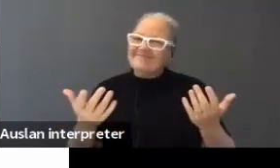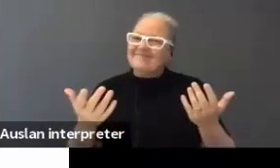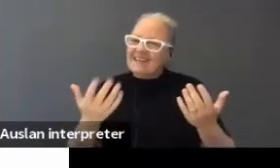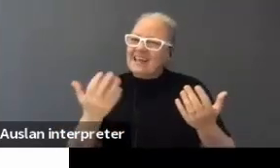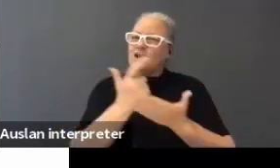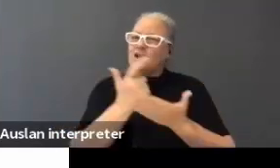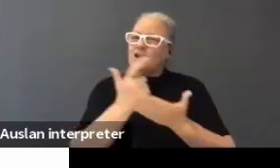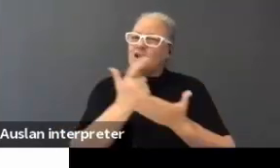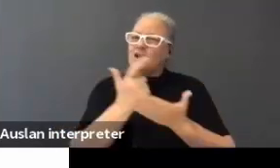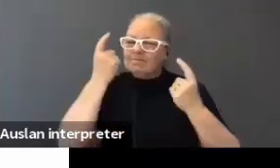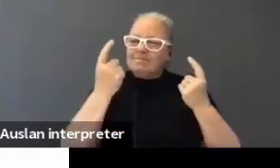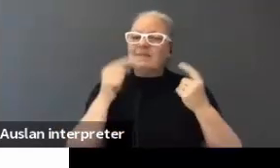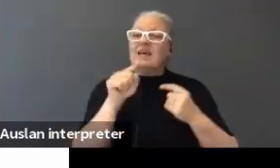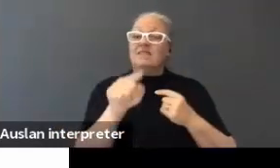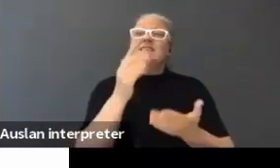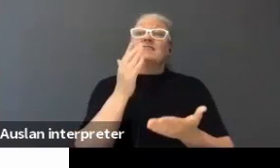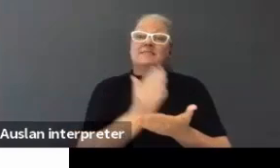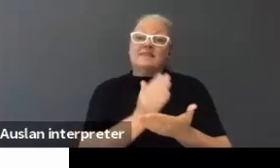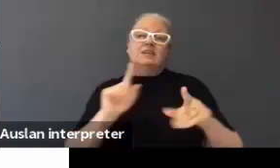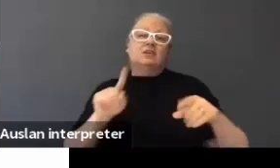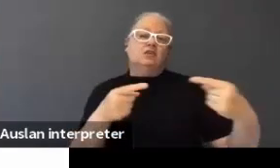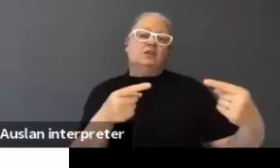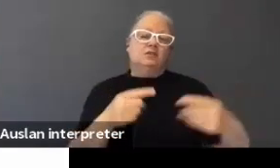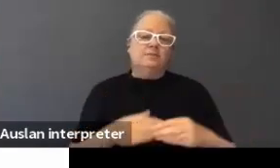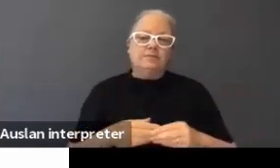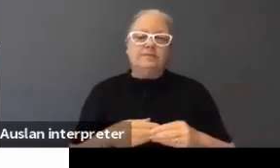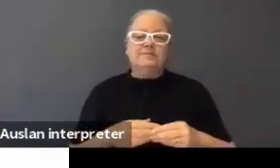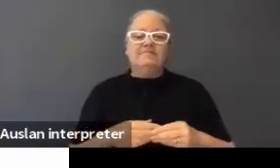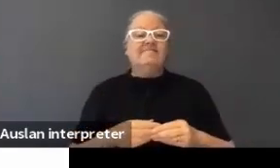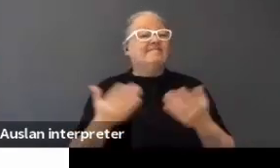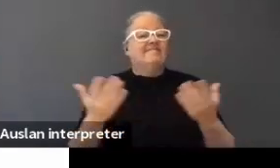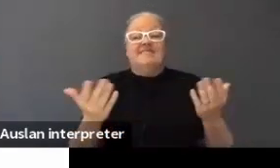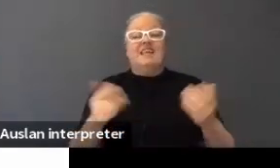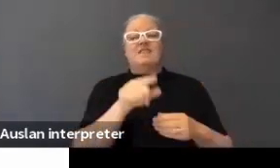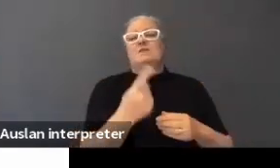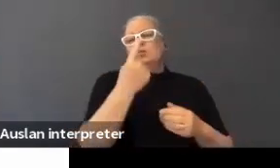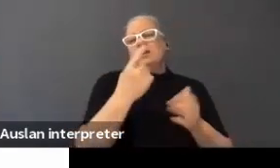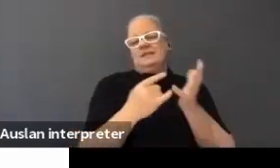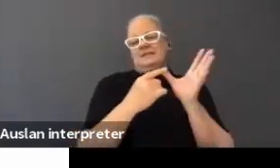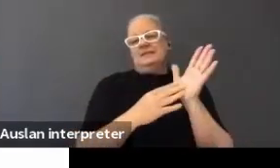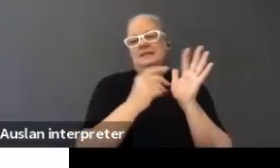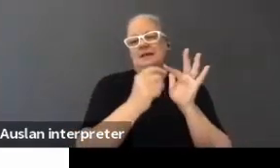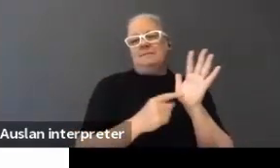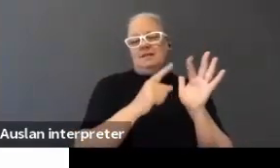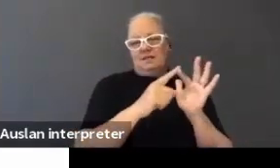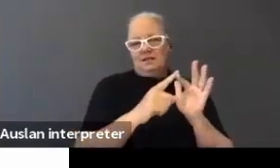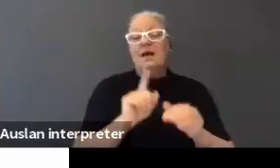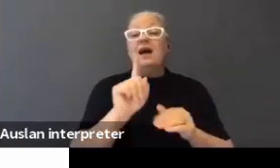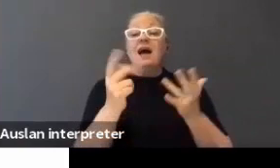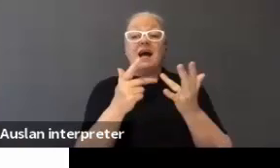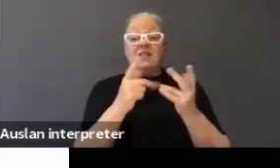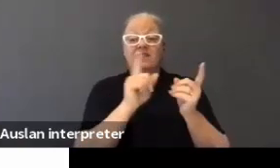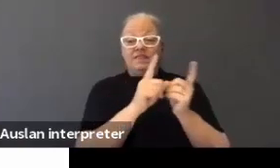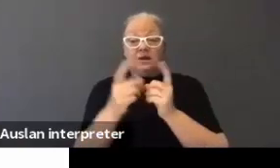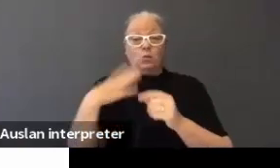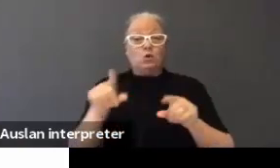a challenge and this is, that is just a sample. But the other thing I also want to remember, want you to